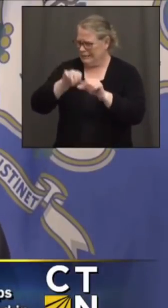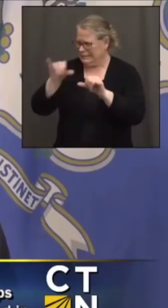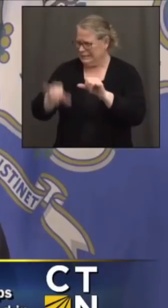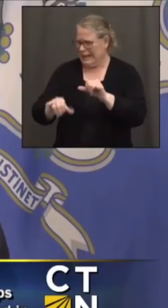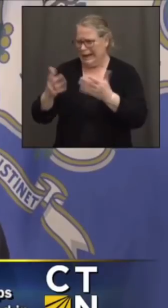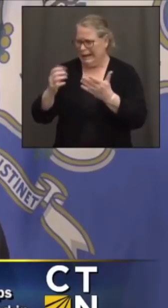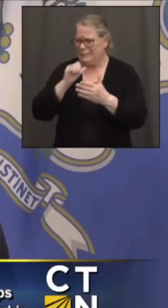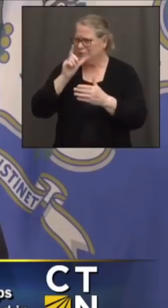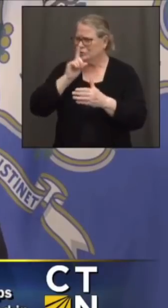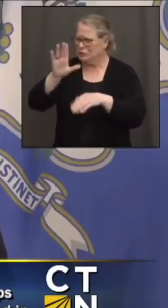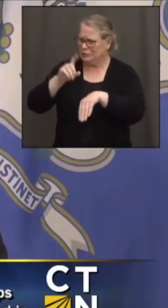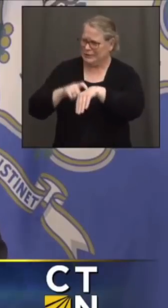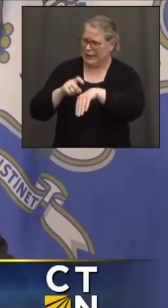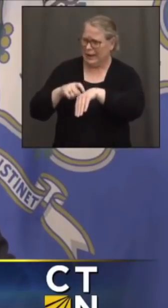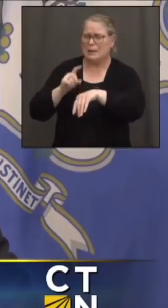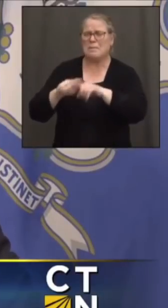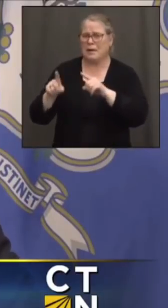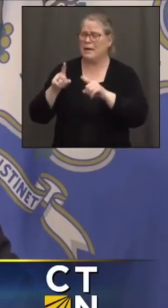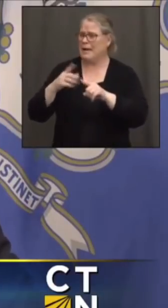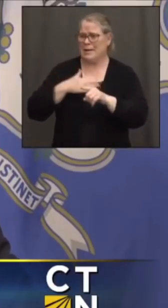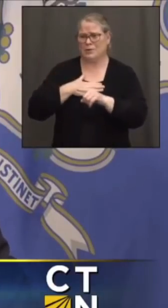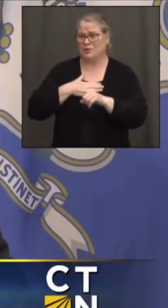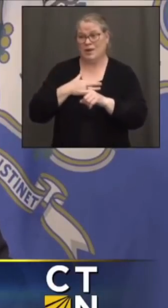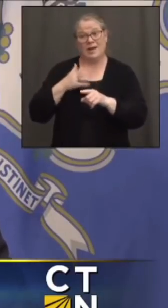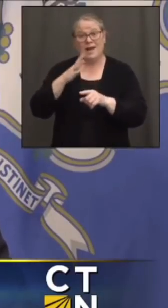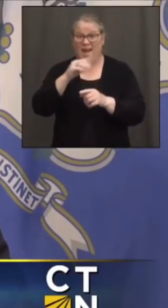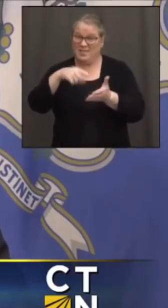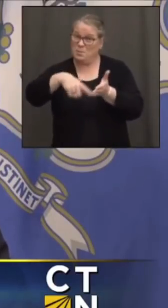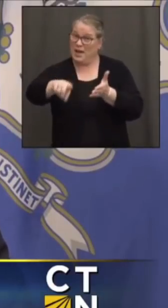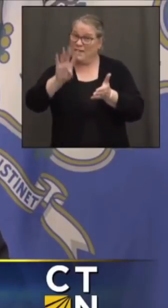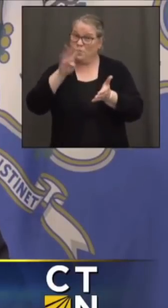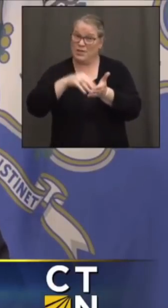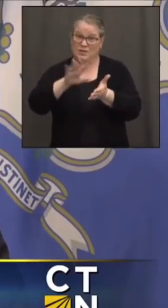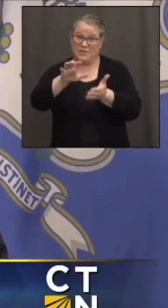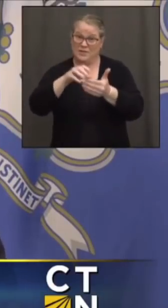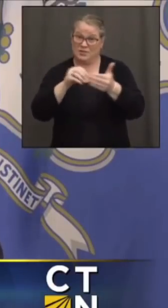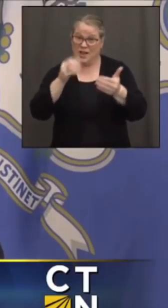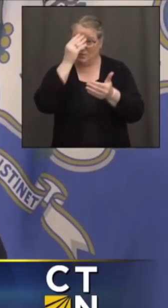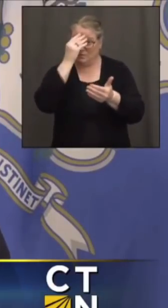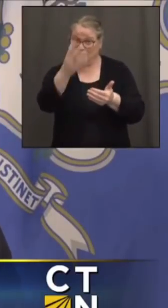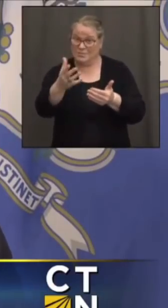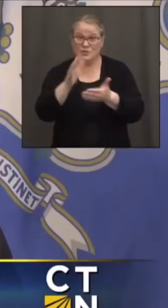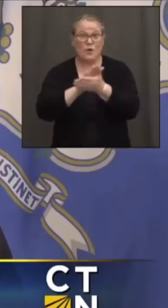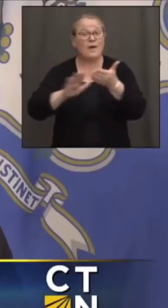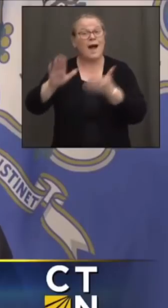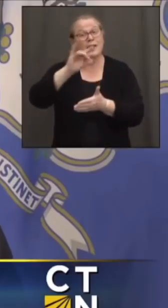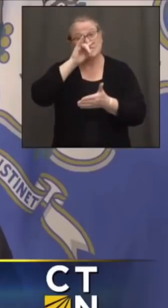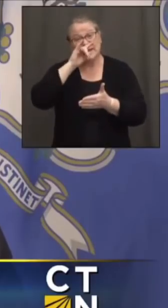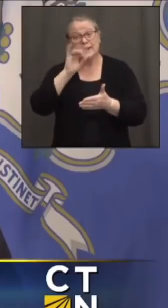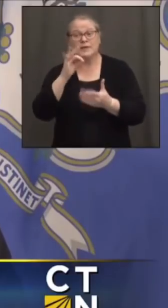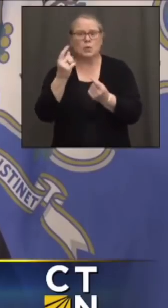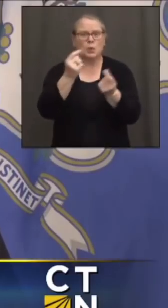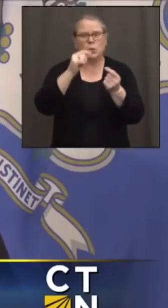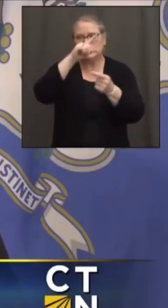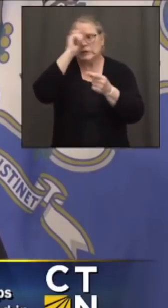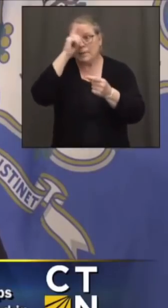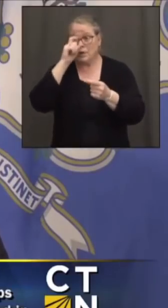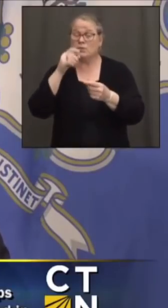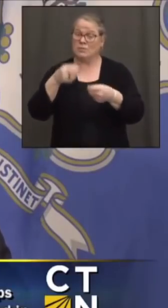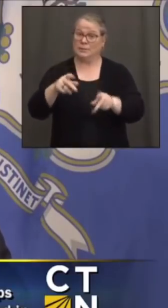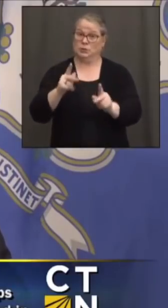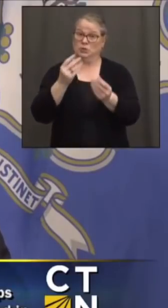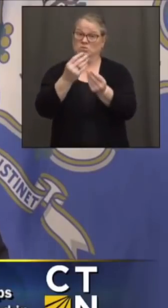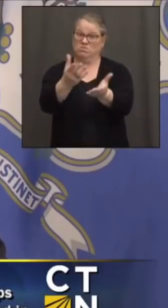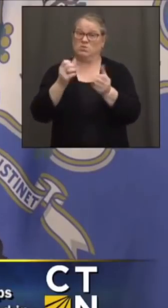what you're doing there. does pay $4,500, so college kids, if you're looking for something to do, here's your opportunity. You can make a